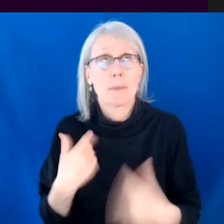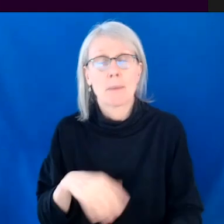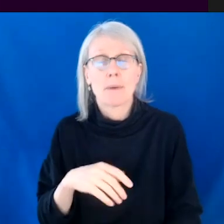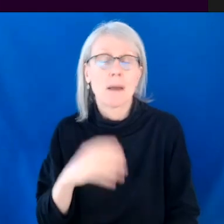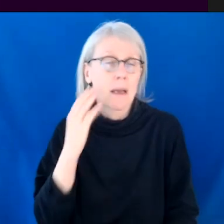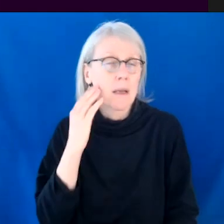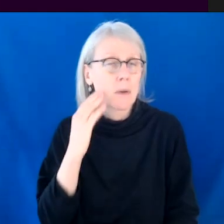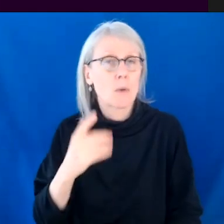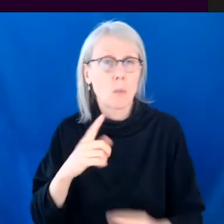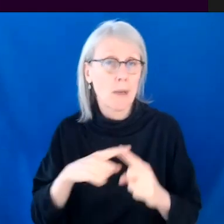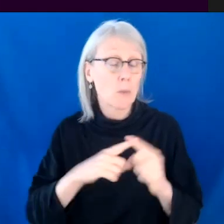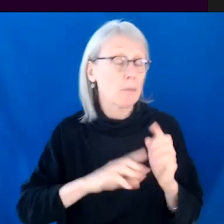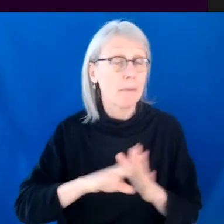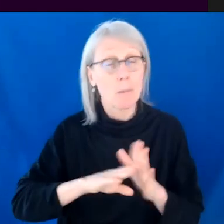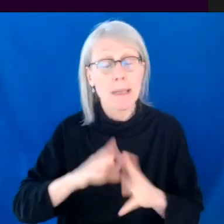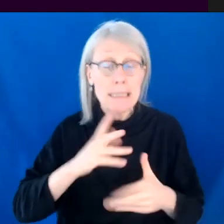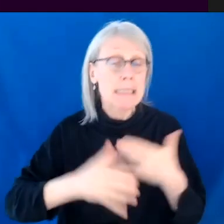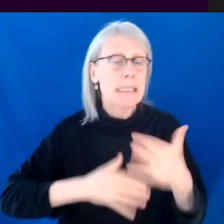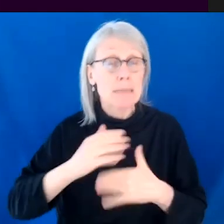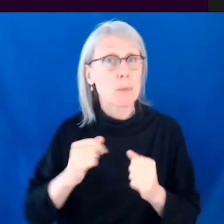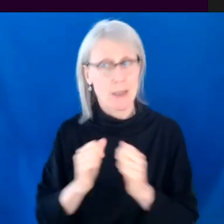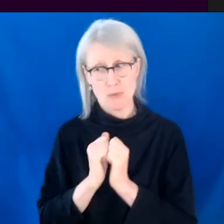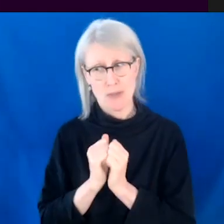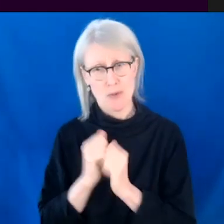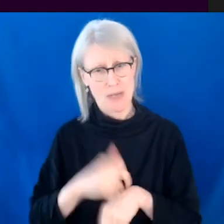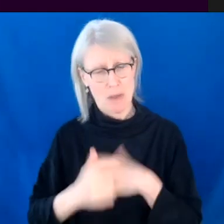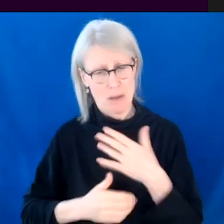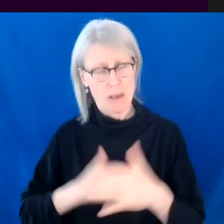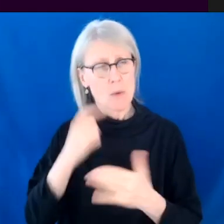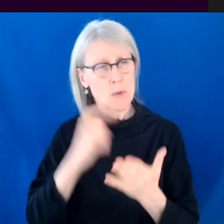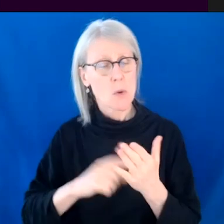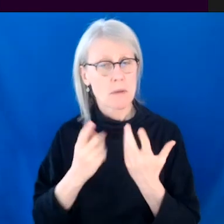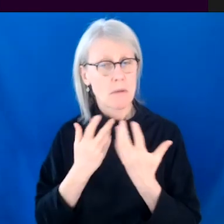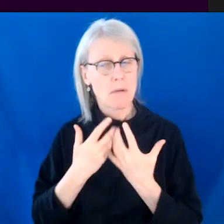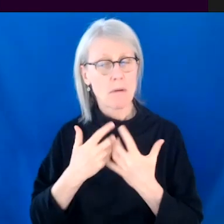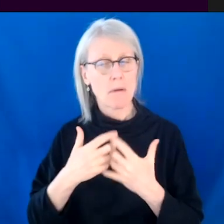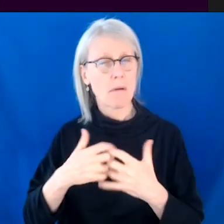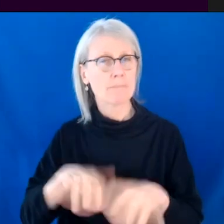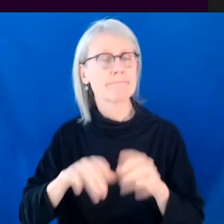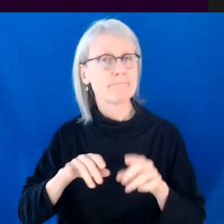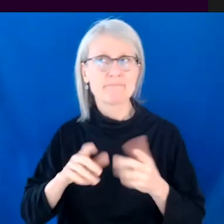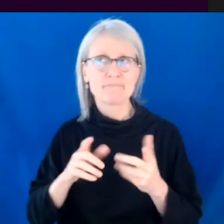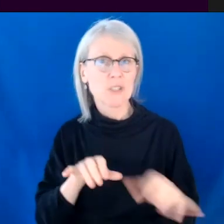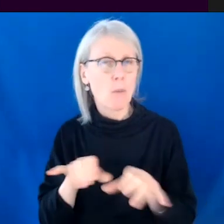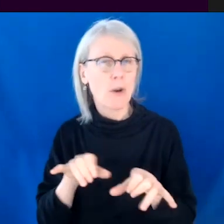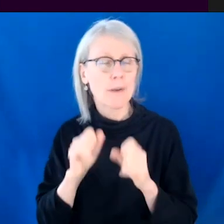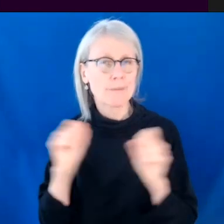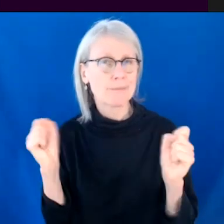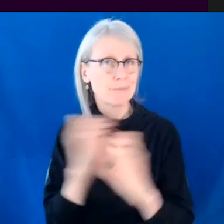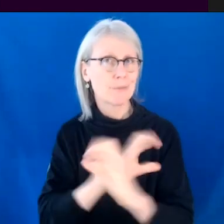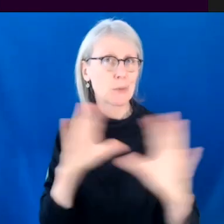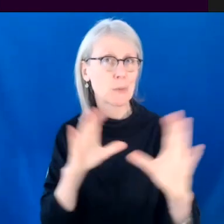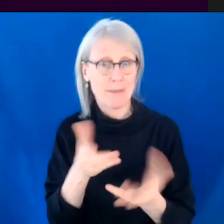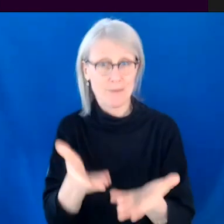as it is to be in development. It allowed us to really find that common voice between the two of us to make and develop the show together.